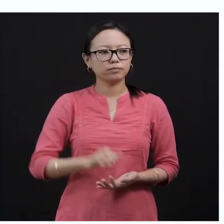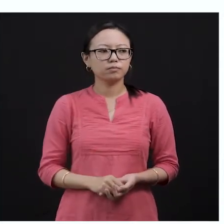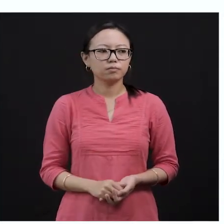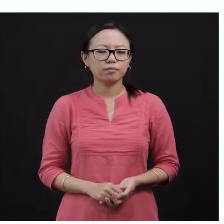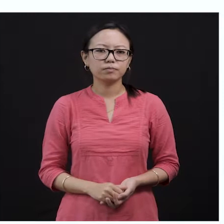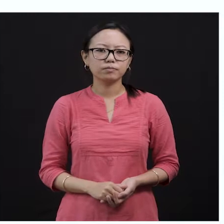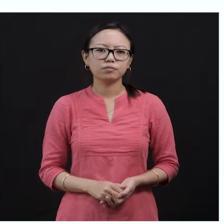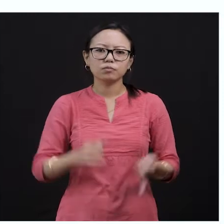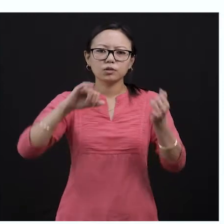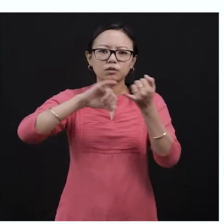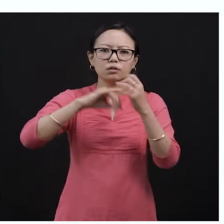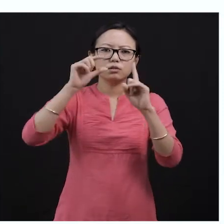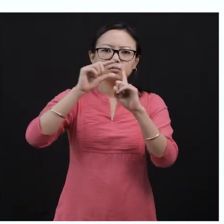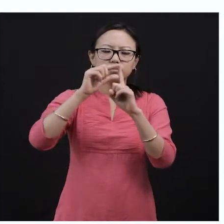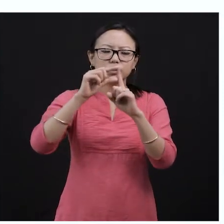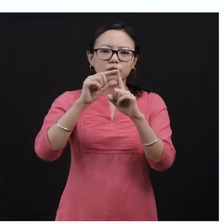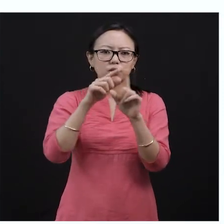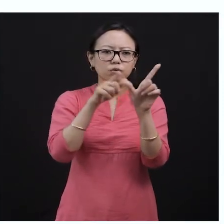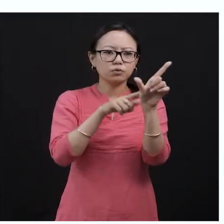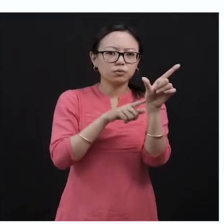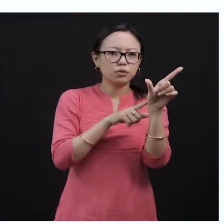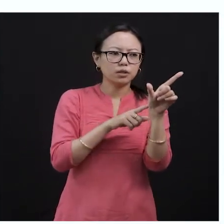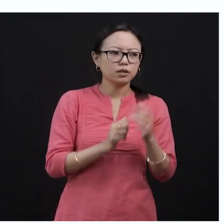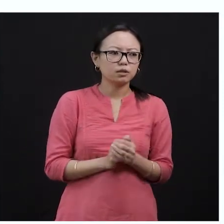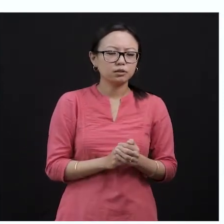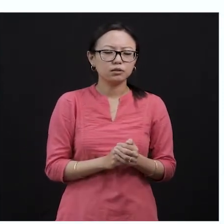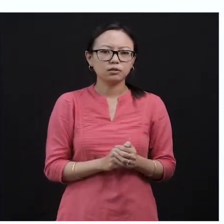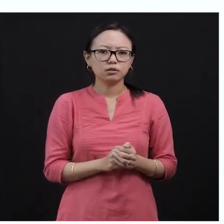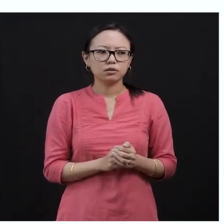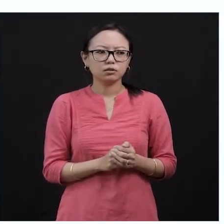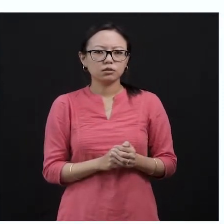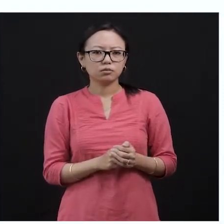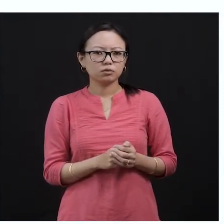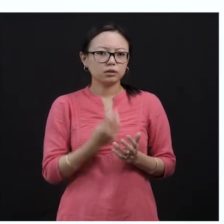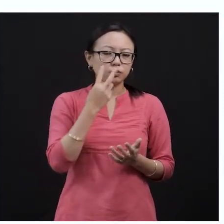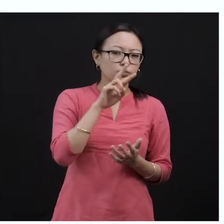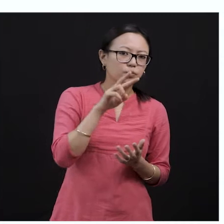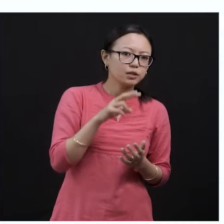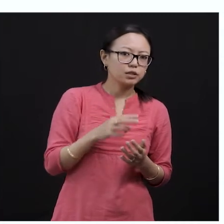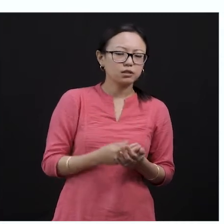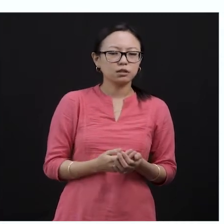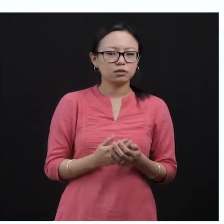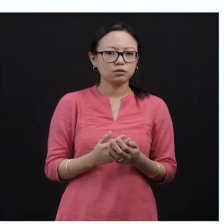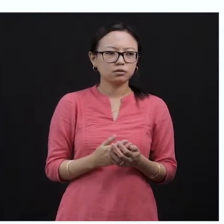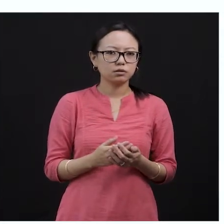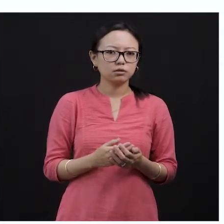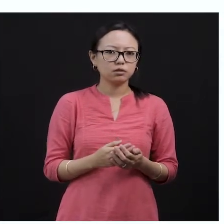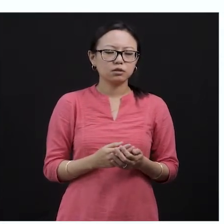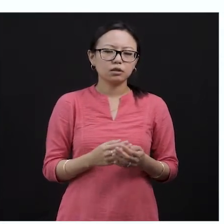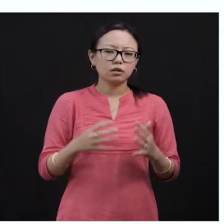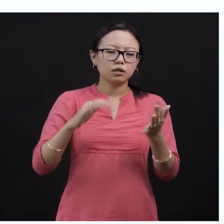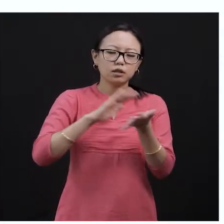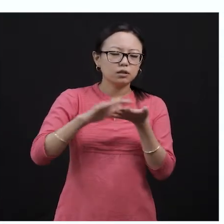this means spy, watch secretly, repeat, spy, watch secretly, resent,